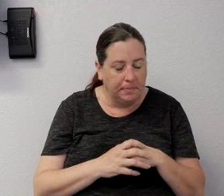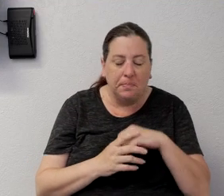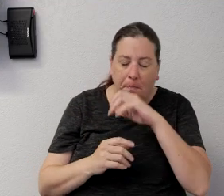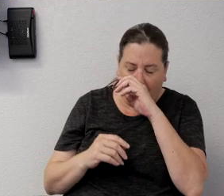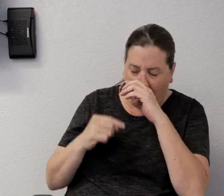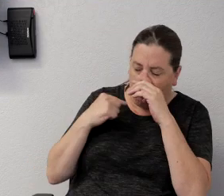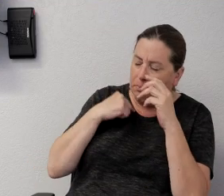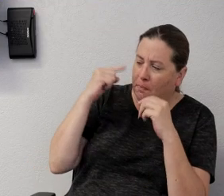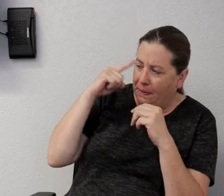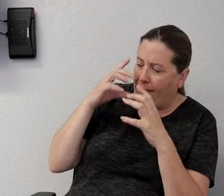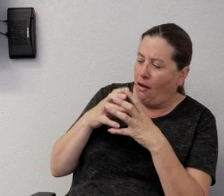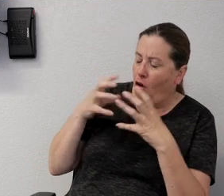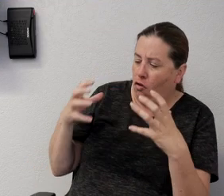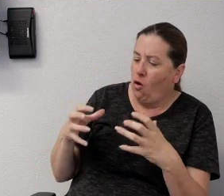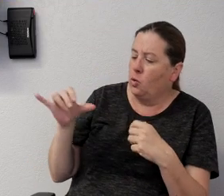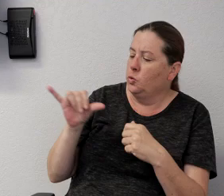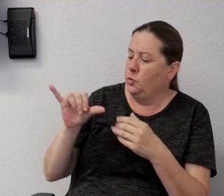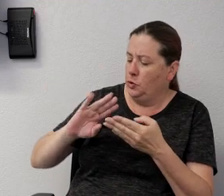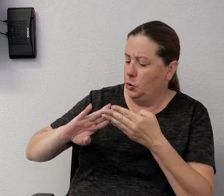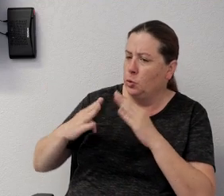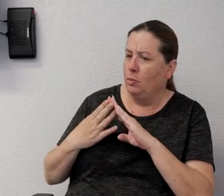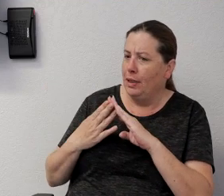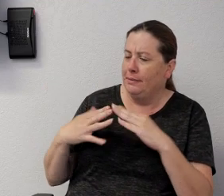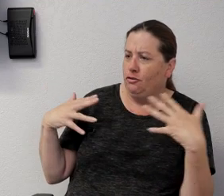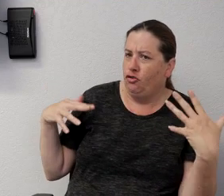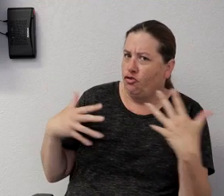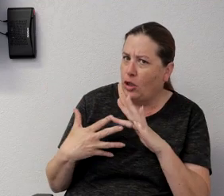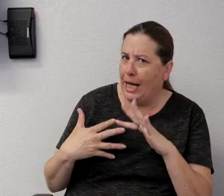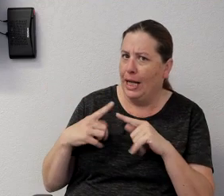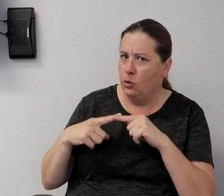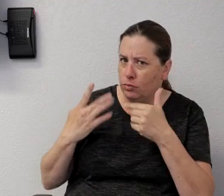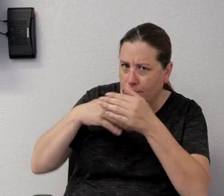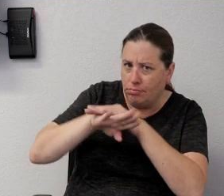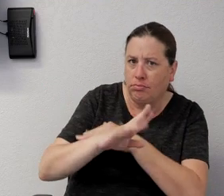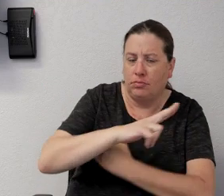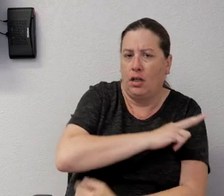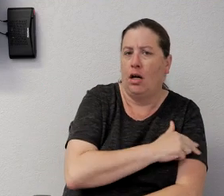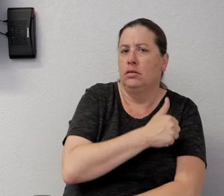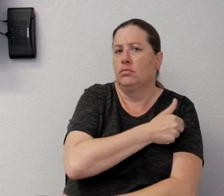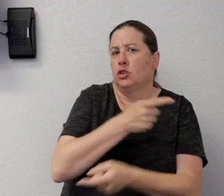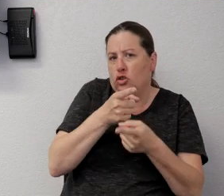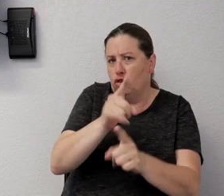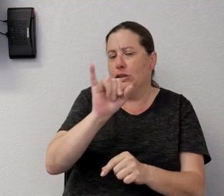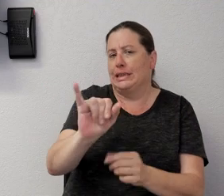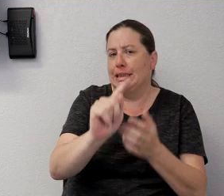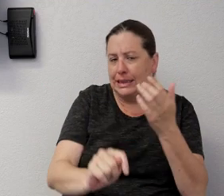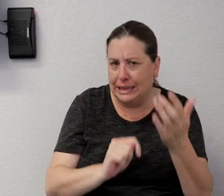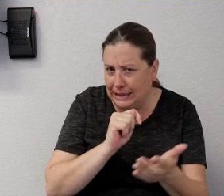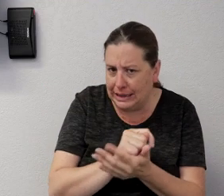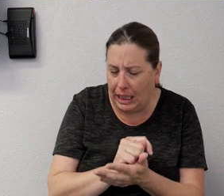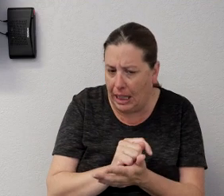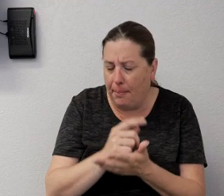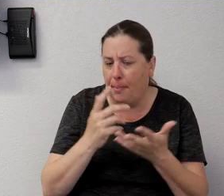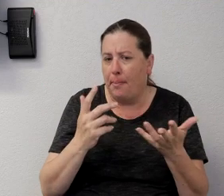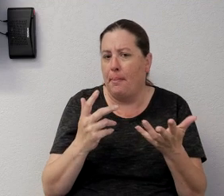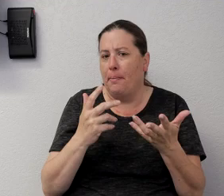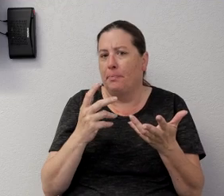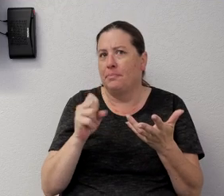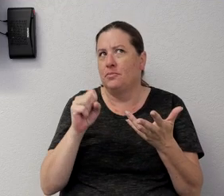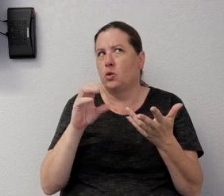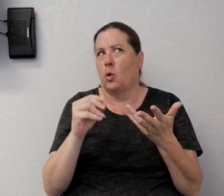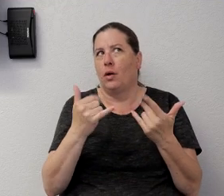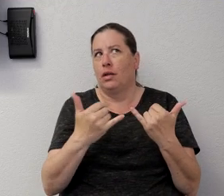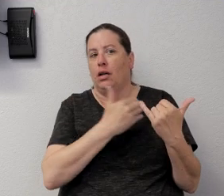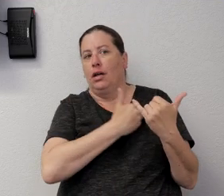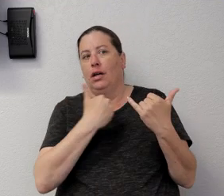the community being afraid to come into a hospital during this time. And so it will fall on us